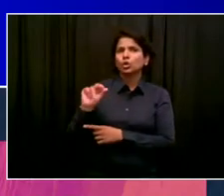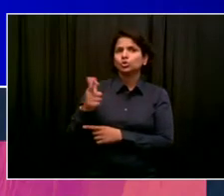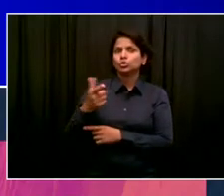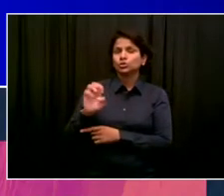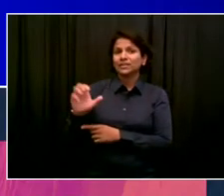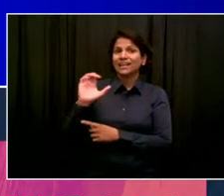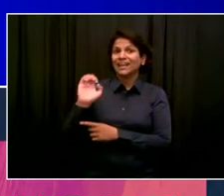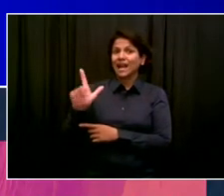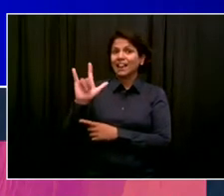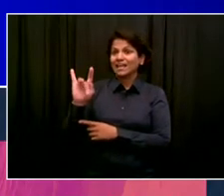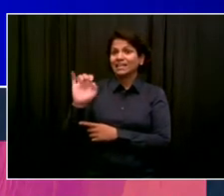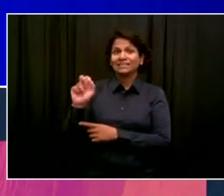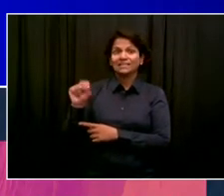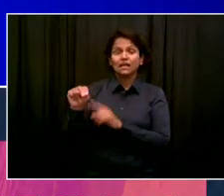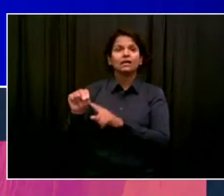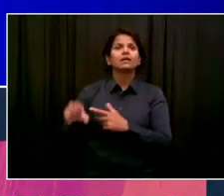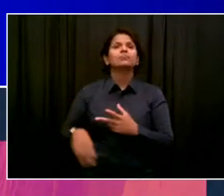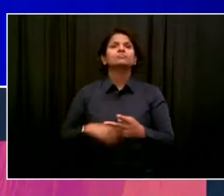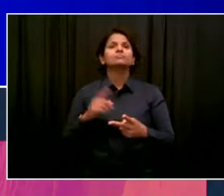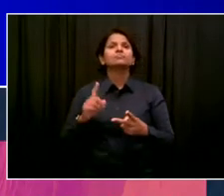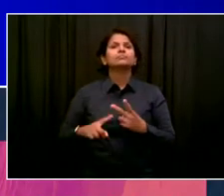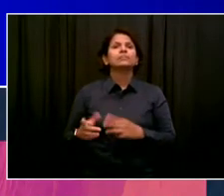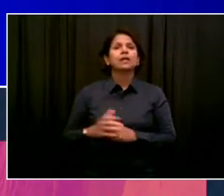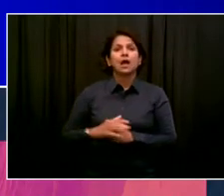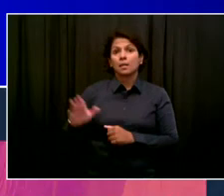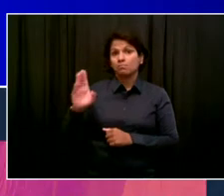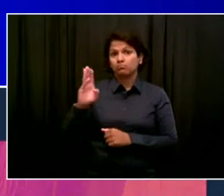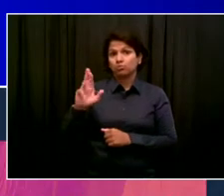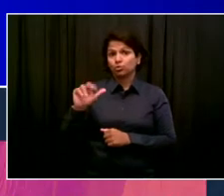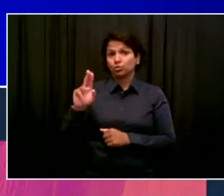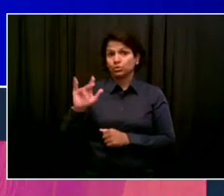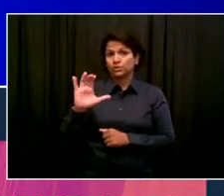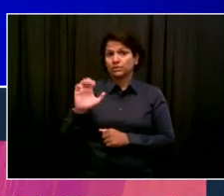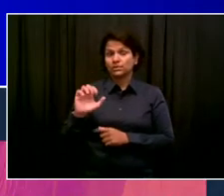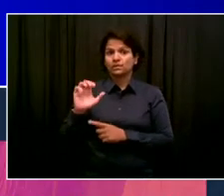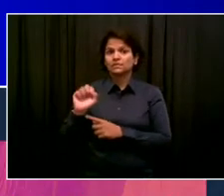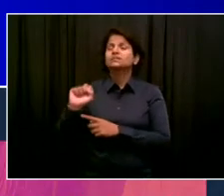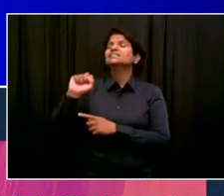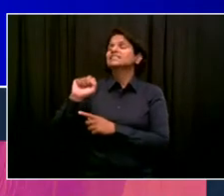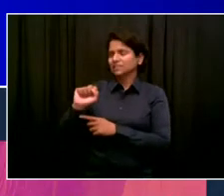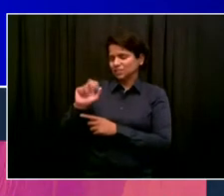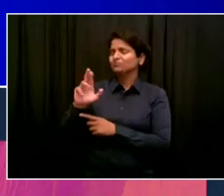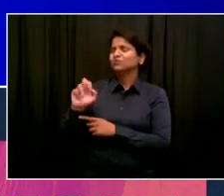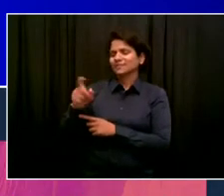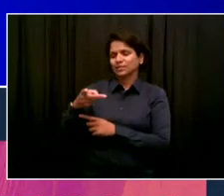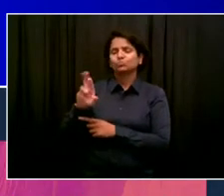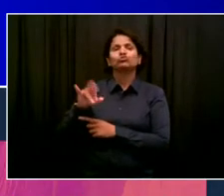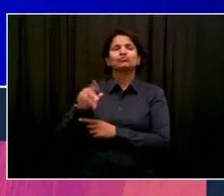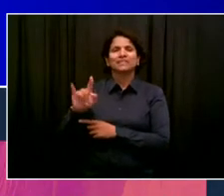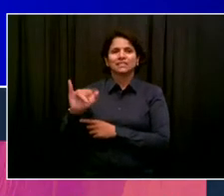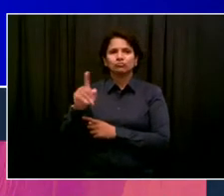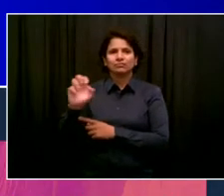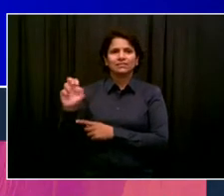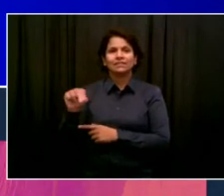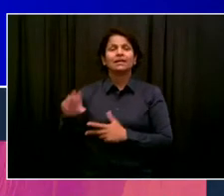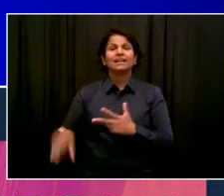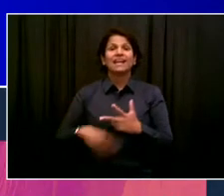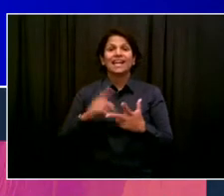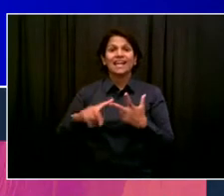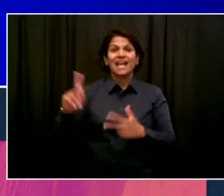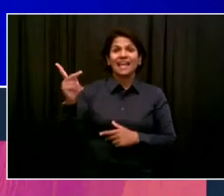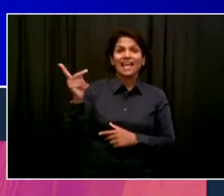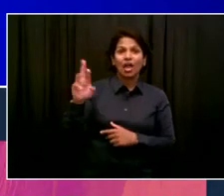Central Park. This is going to be amazing and it's going to be a great sign of New York City's rebirth. One update,